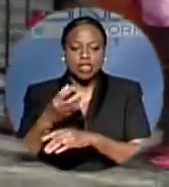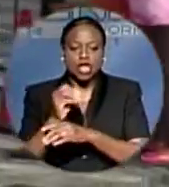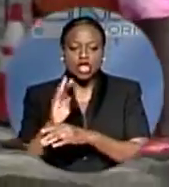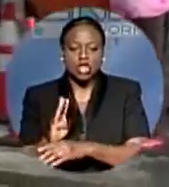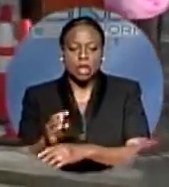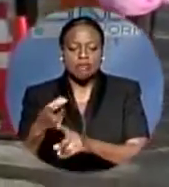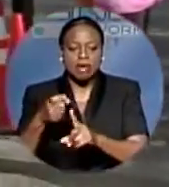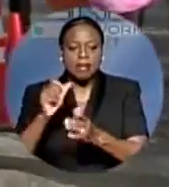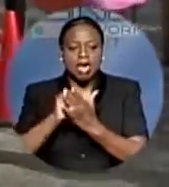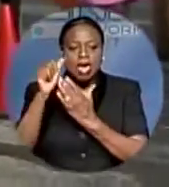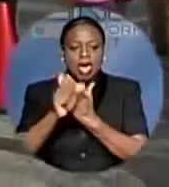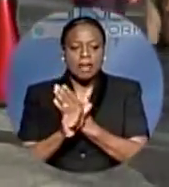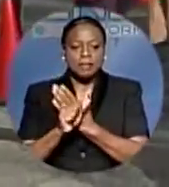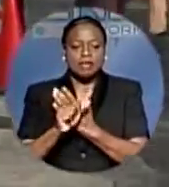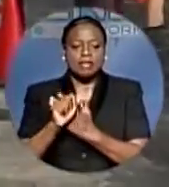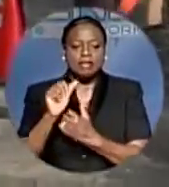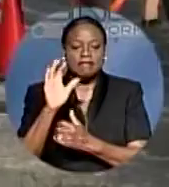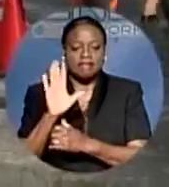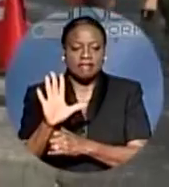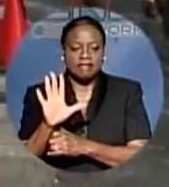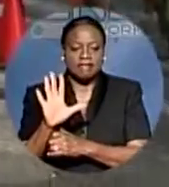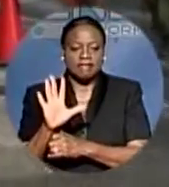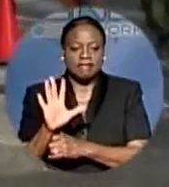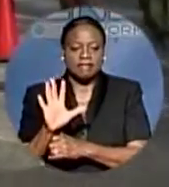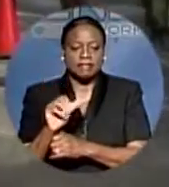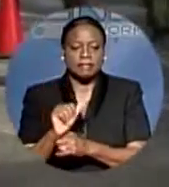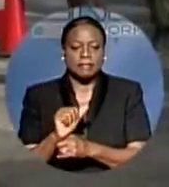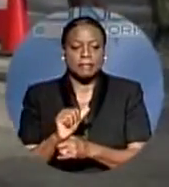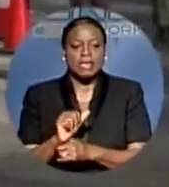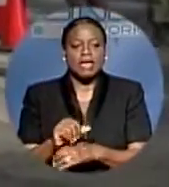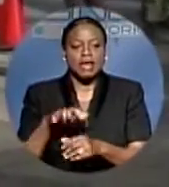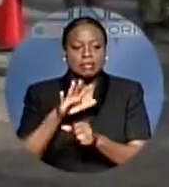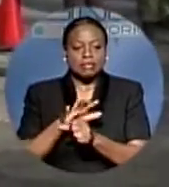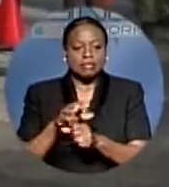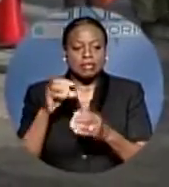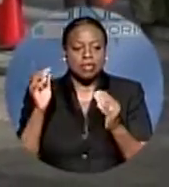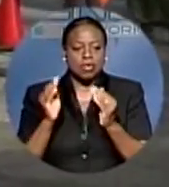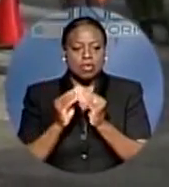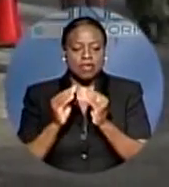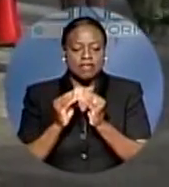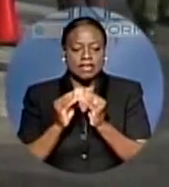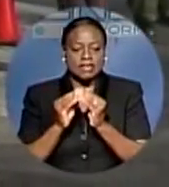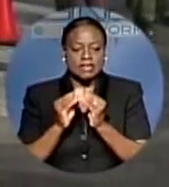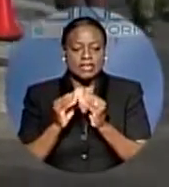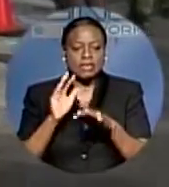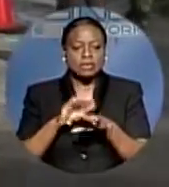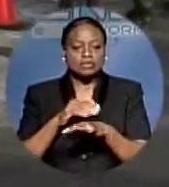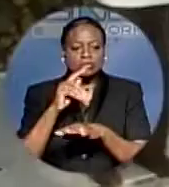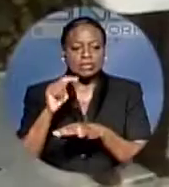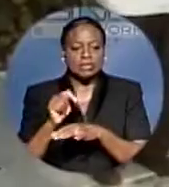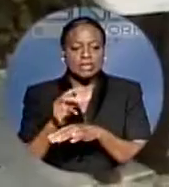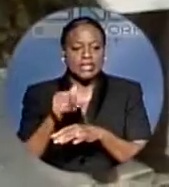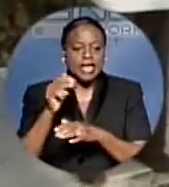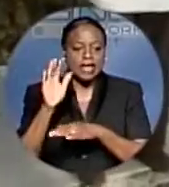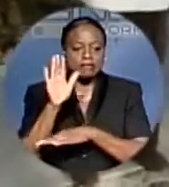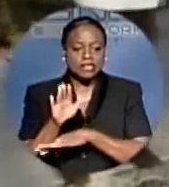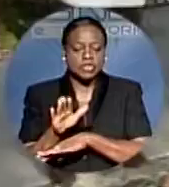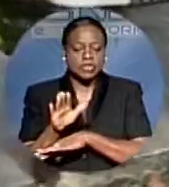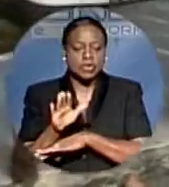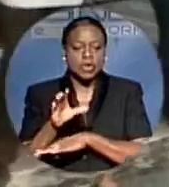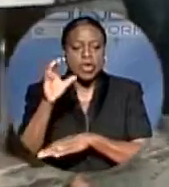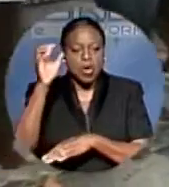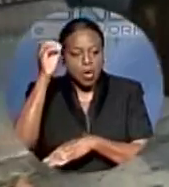system, among other issues. At a press conference Tuesday afternoon, attorney representing the union and president of the Trade Union Congress,